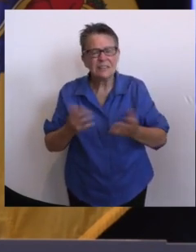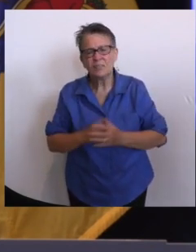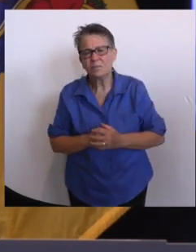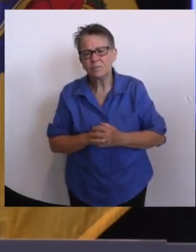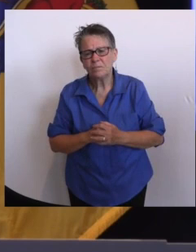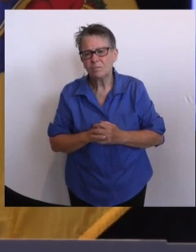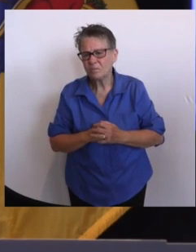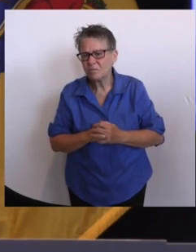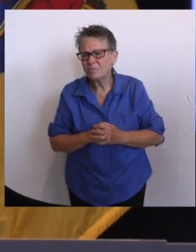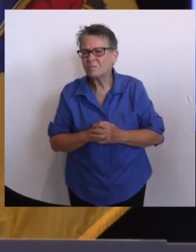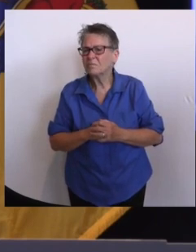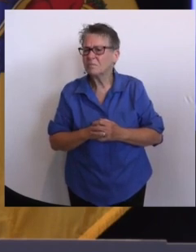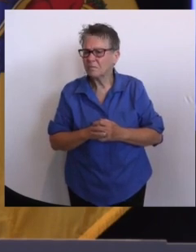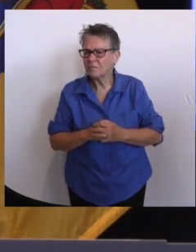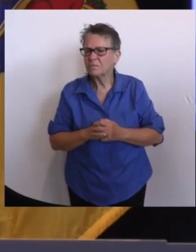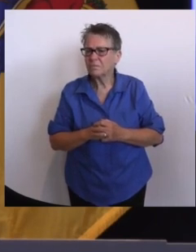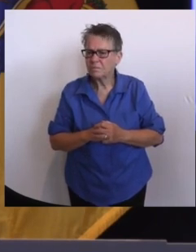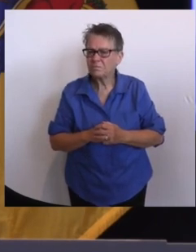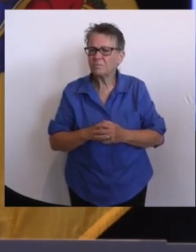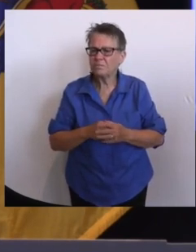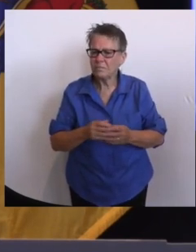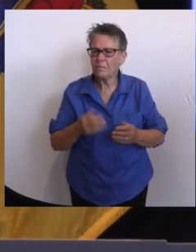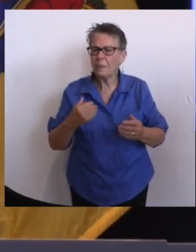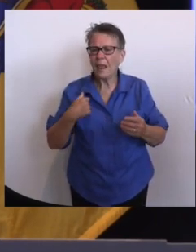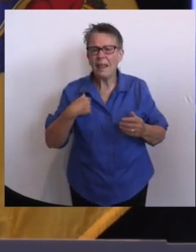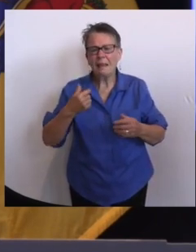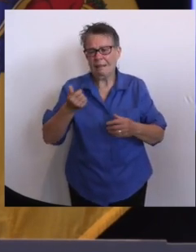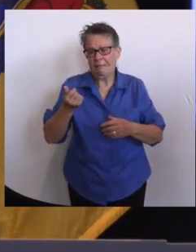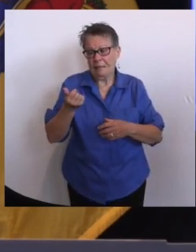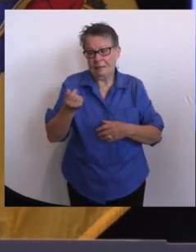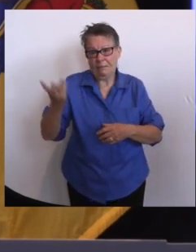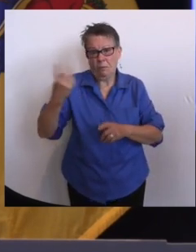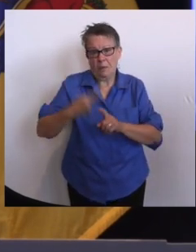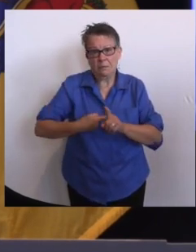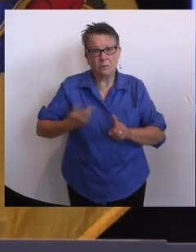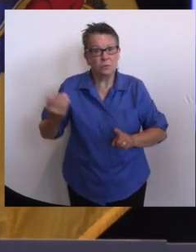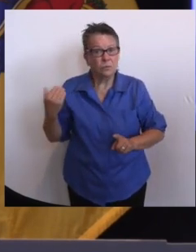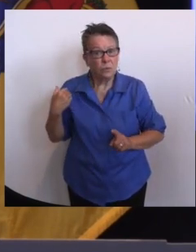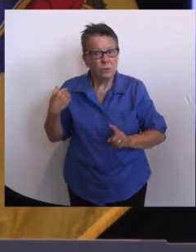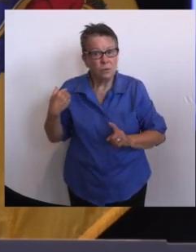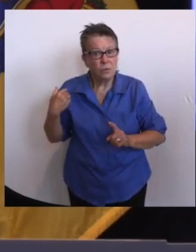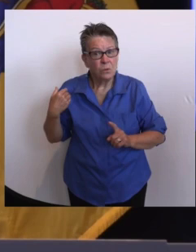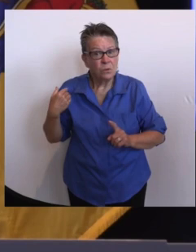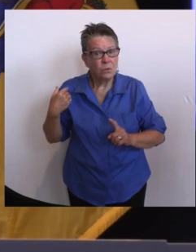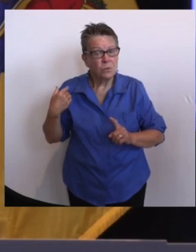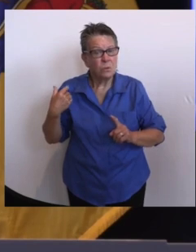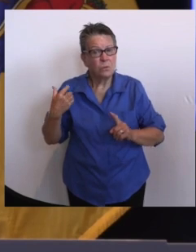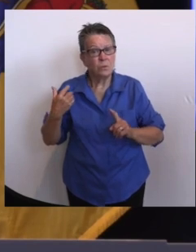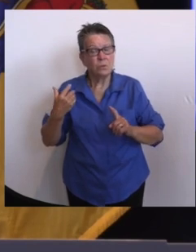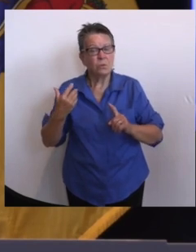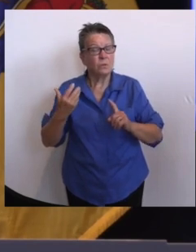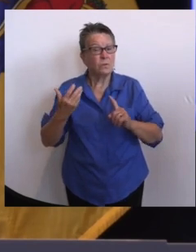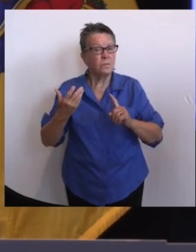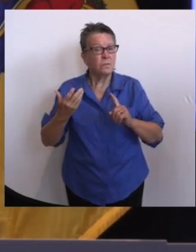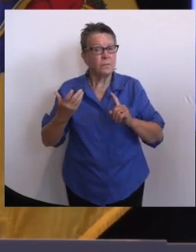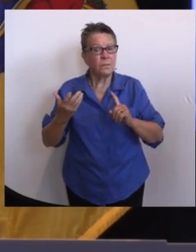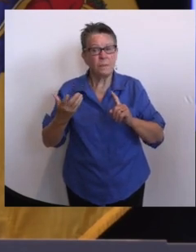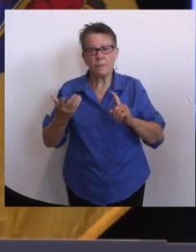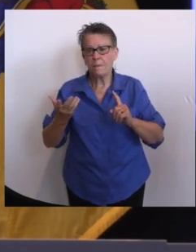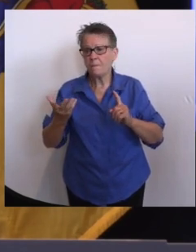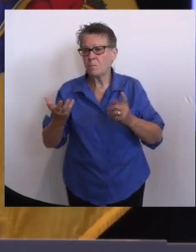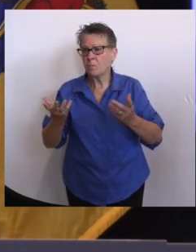mentioned, this goes back several months and it's a, these are all very good questions. Um, and you know, what is a,